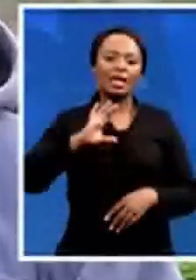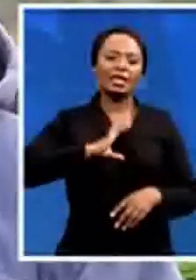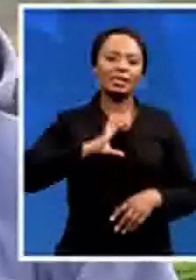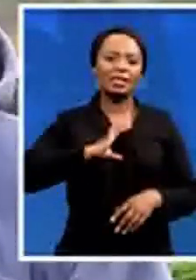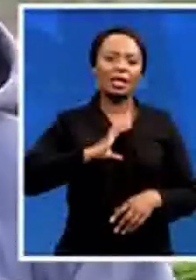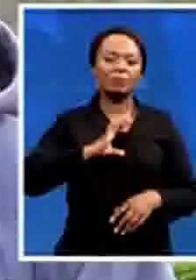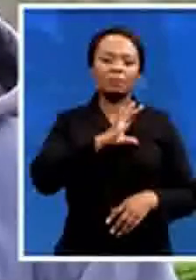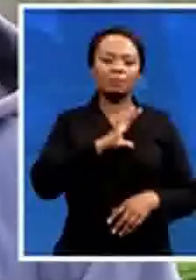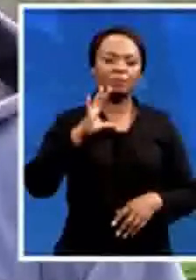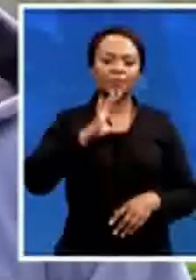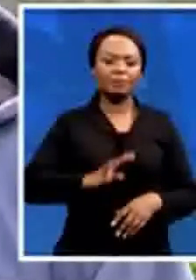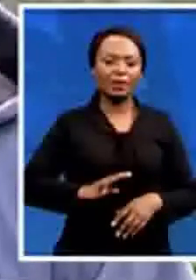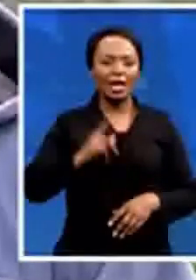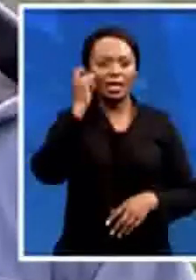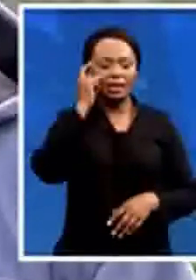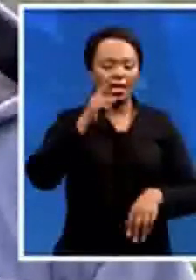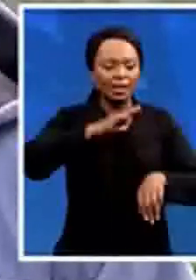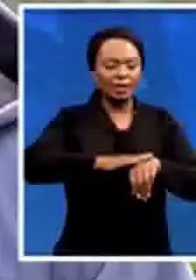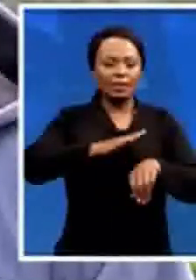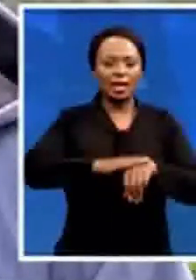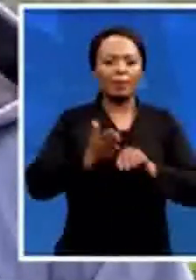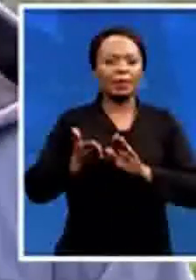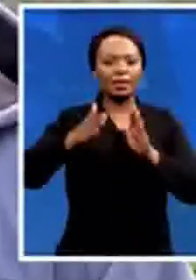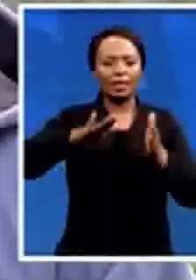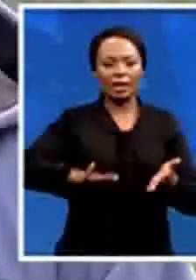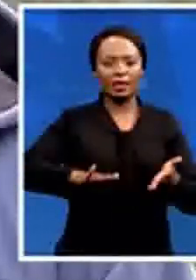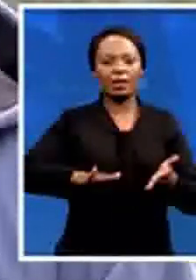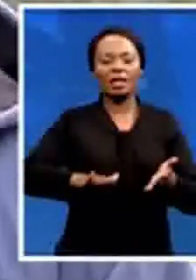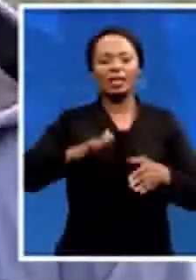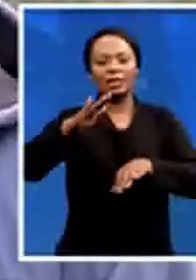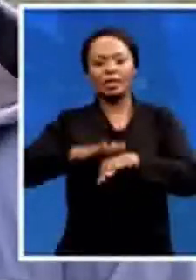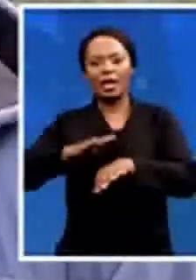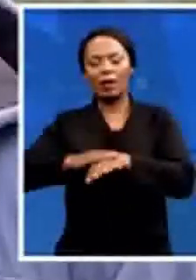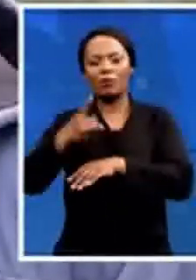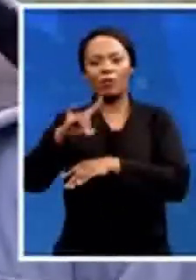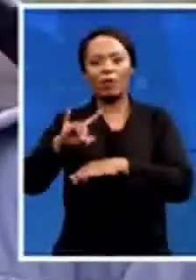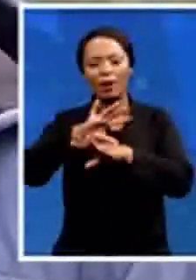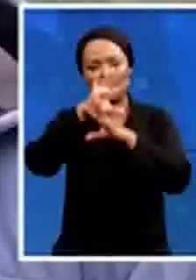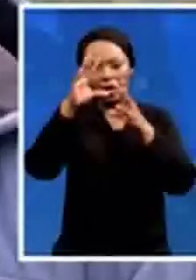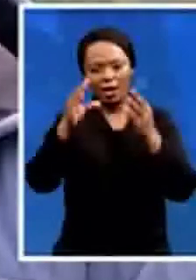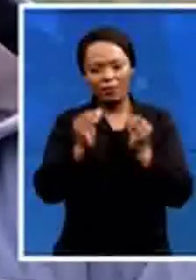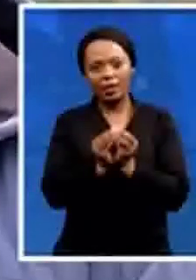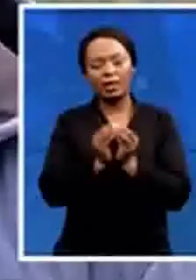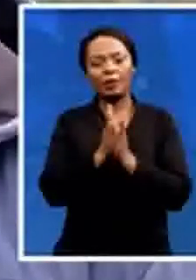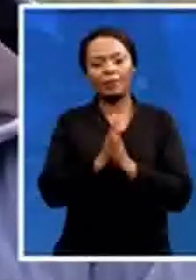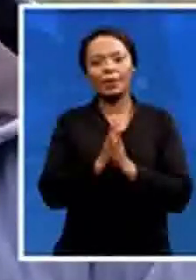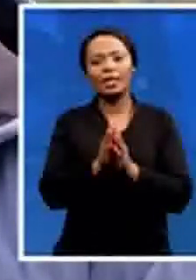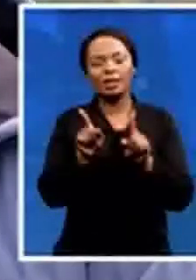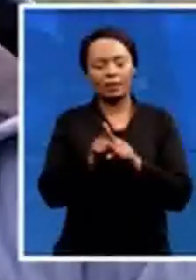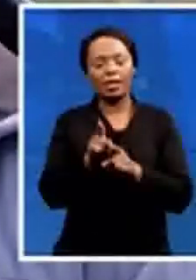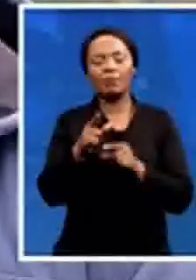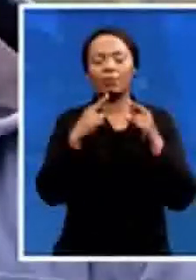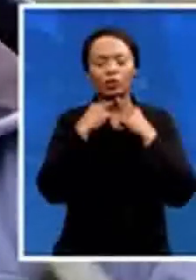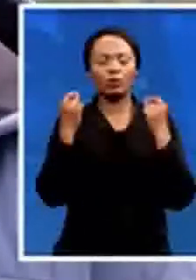there is time for everything, bishop included. So, we, we, we,